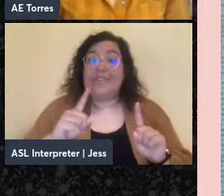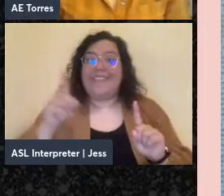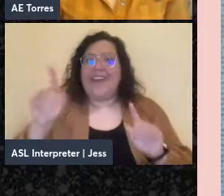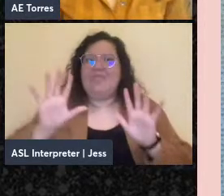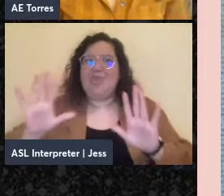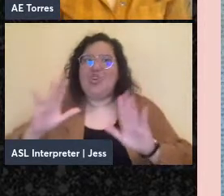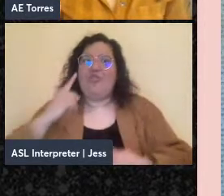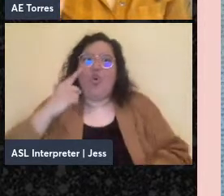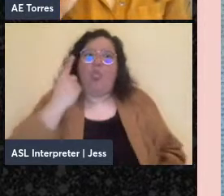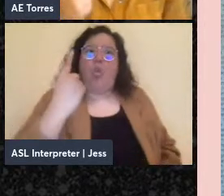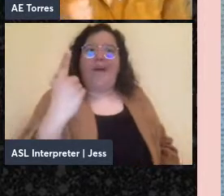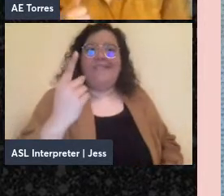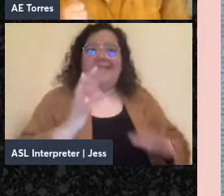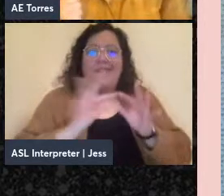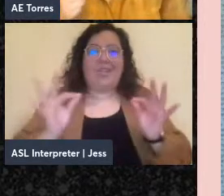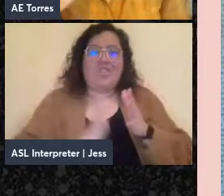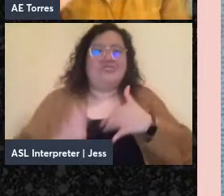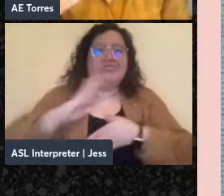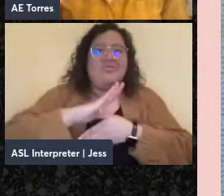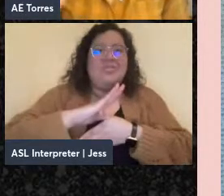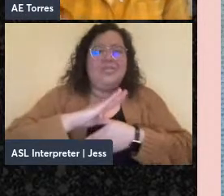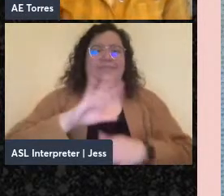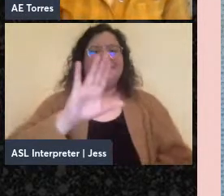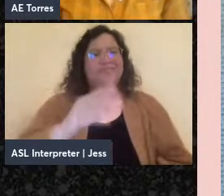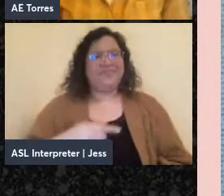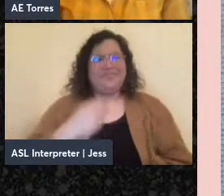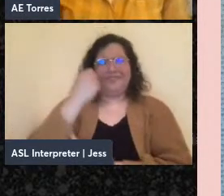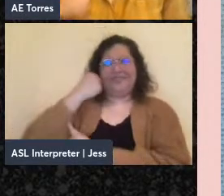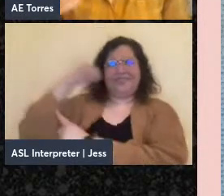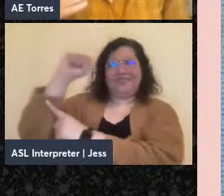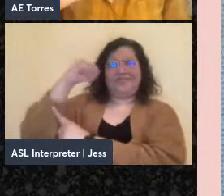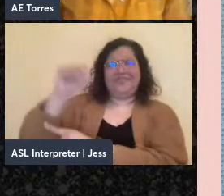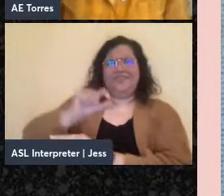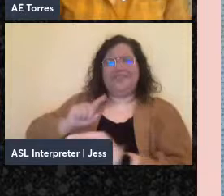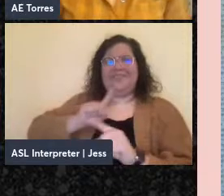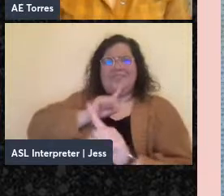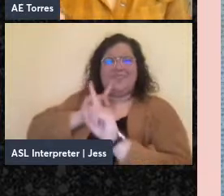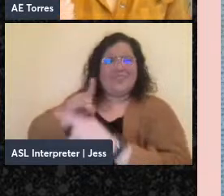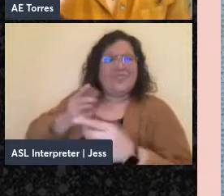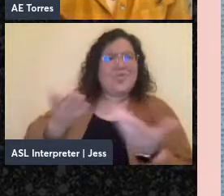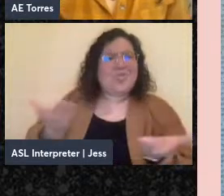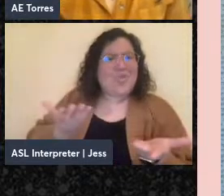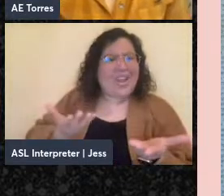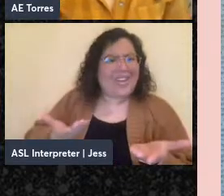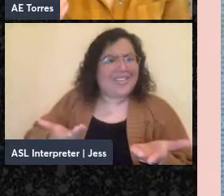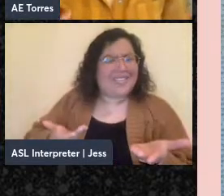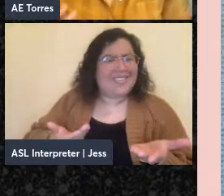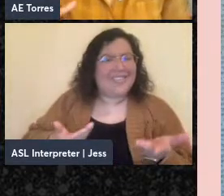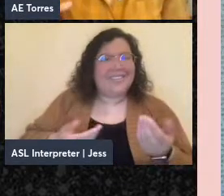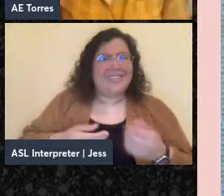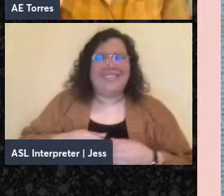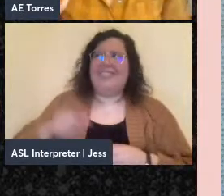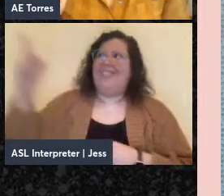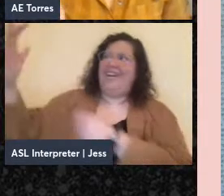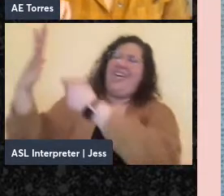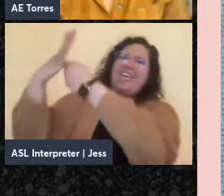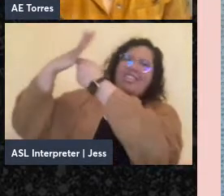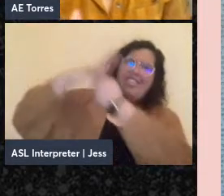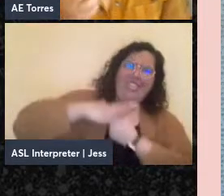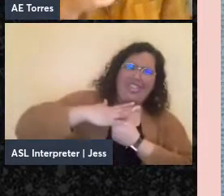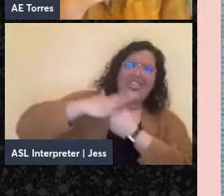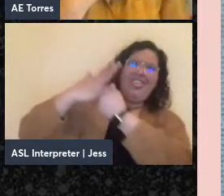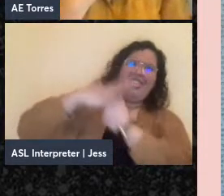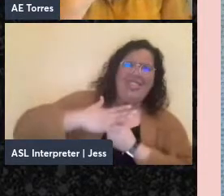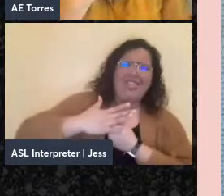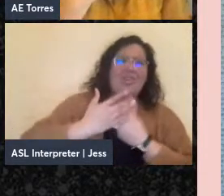were the anarchist responses to these kind of state language planning programs that they were contemporaneous